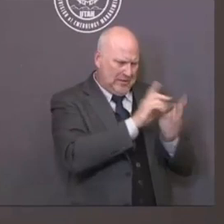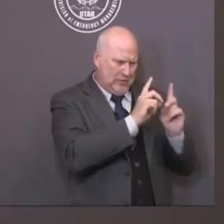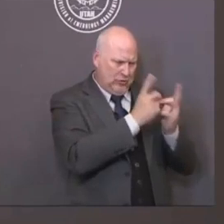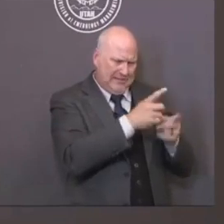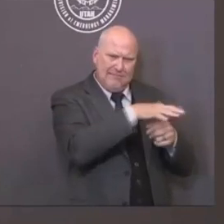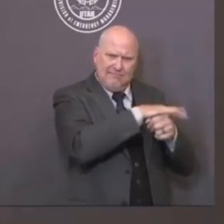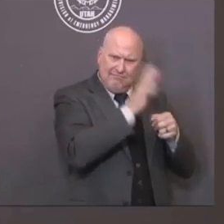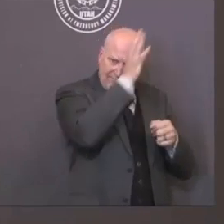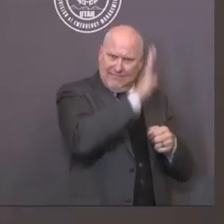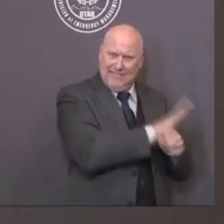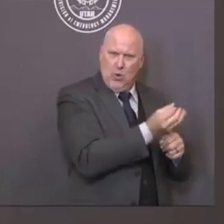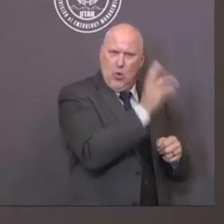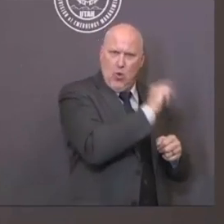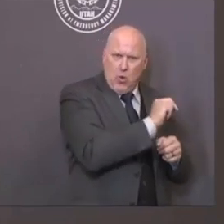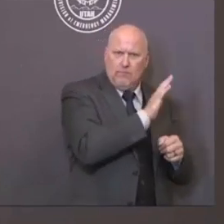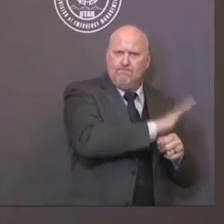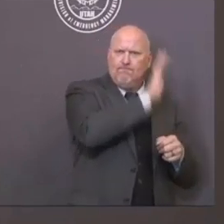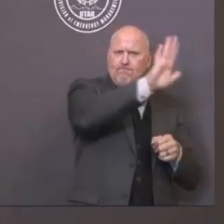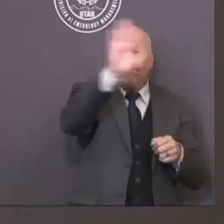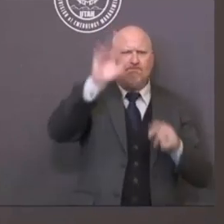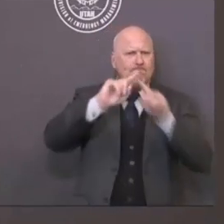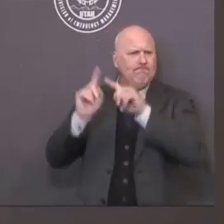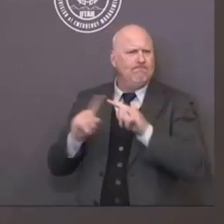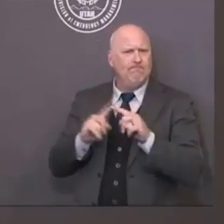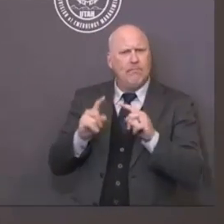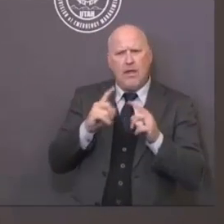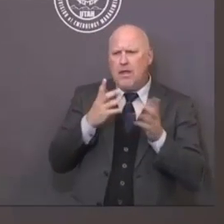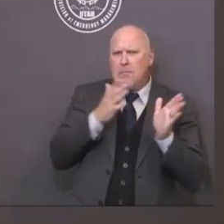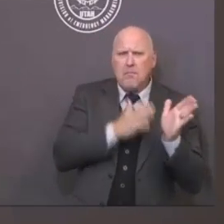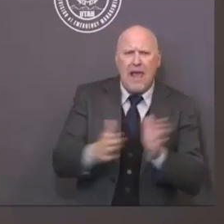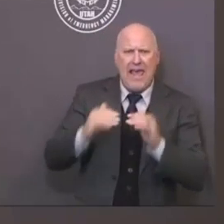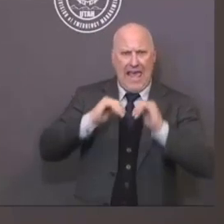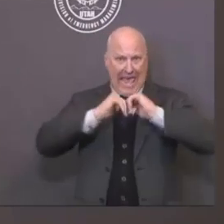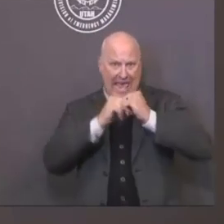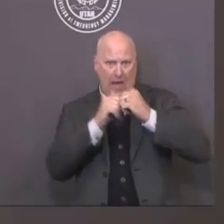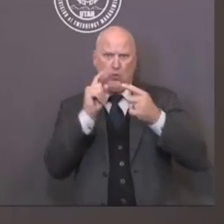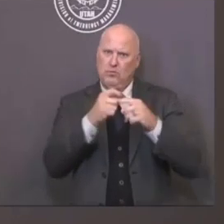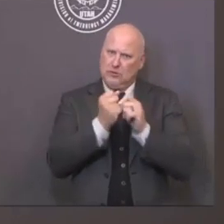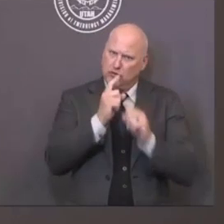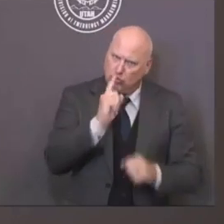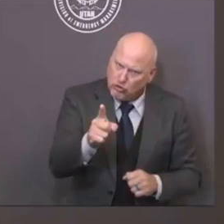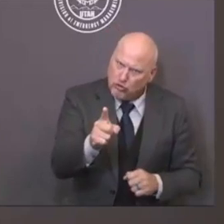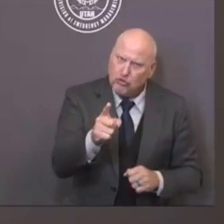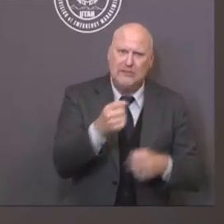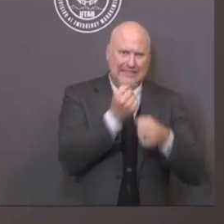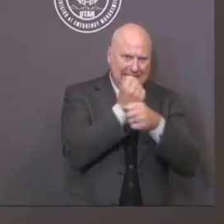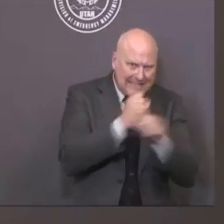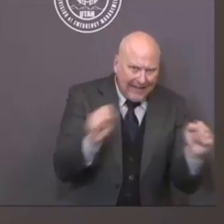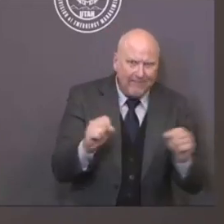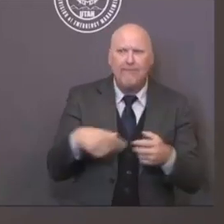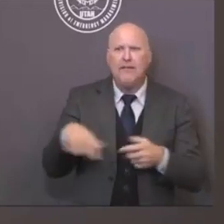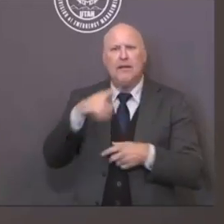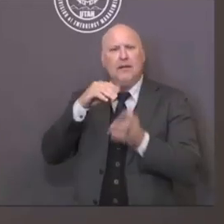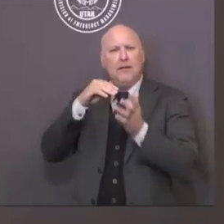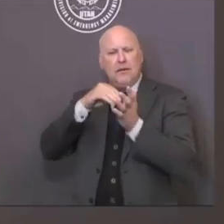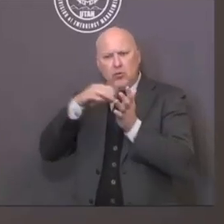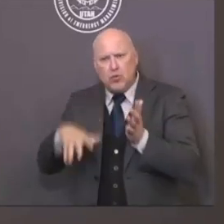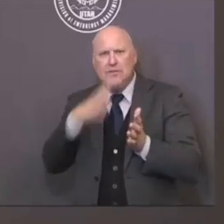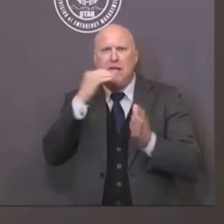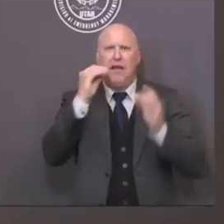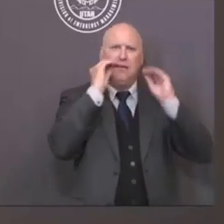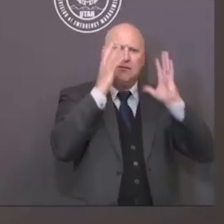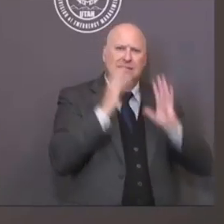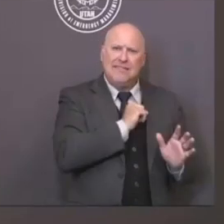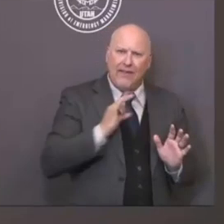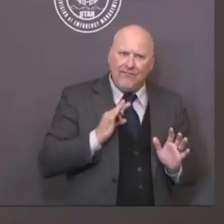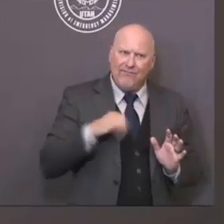demographics that they face with, etc. There will be allowed the state or the school principals and superintendents and local school